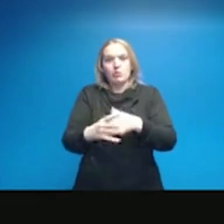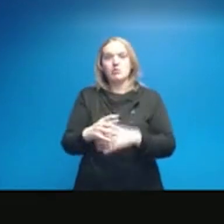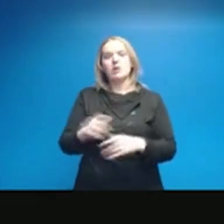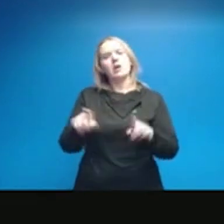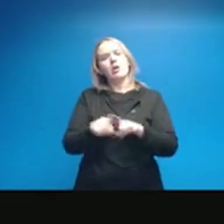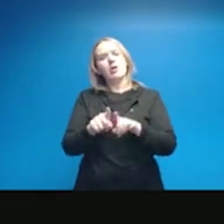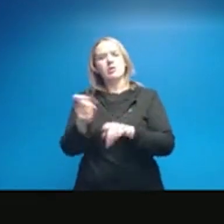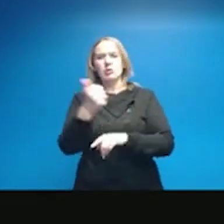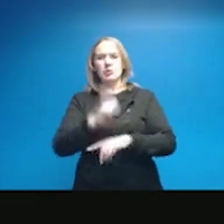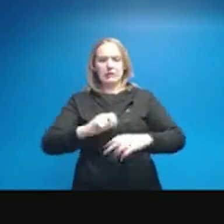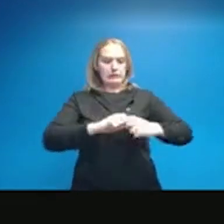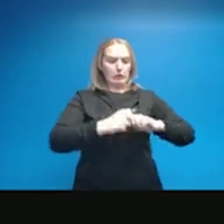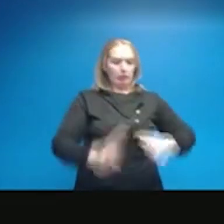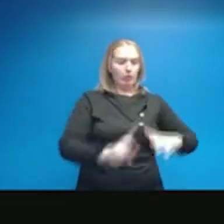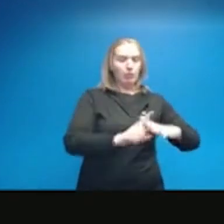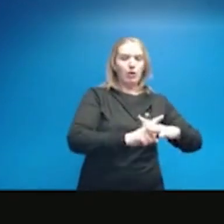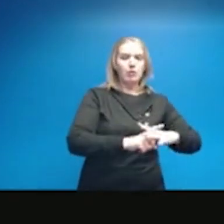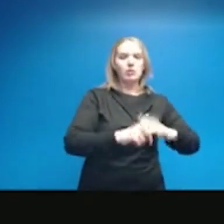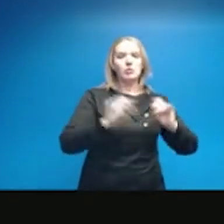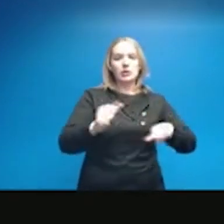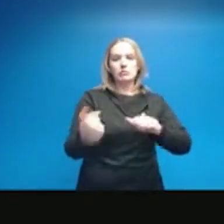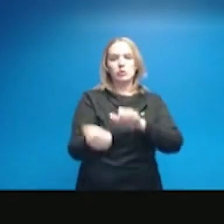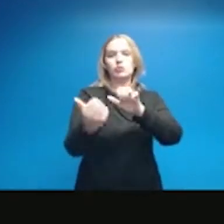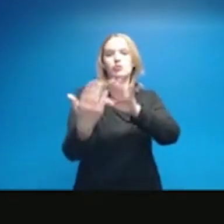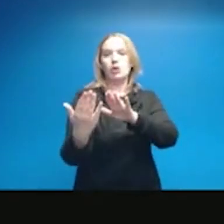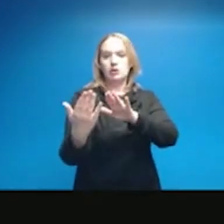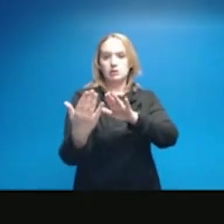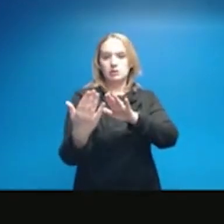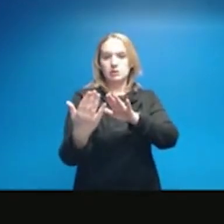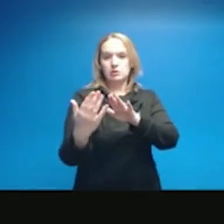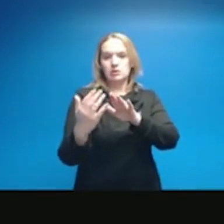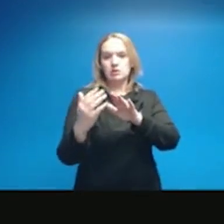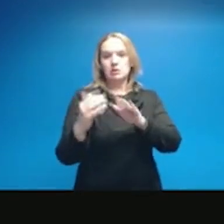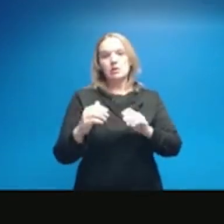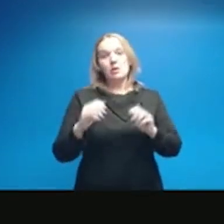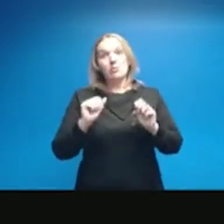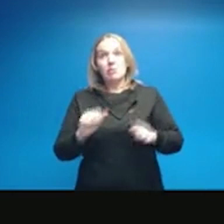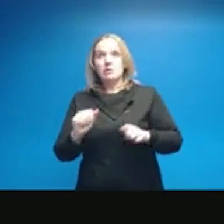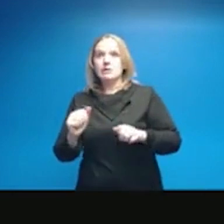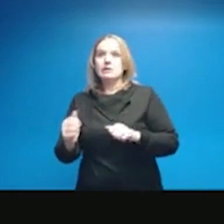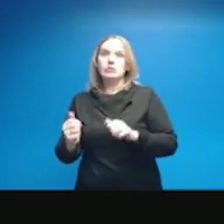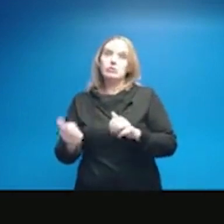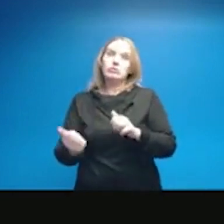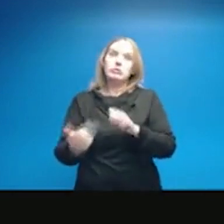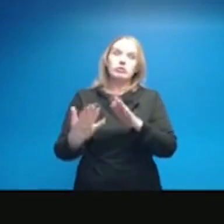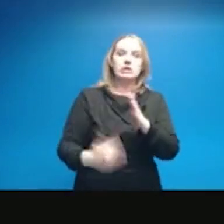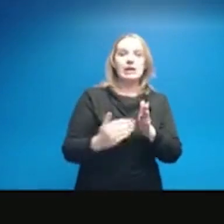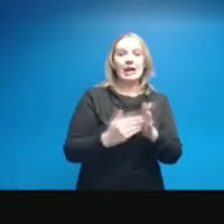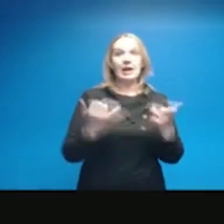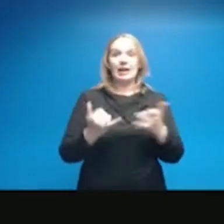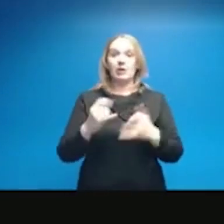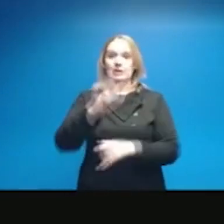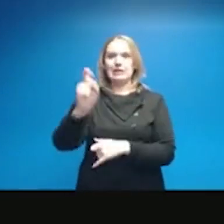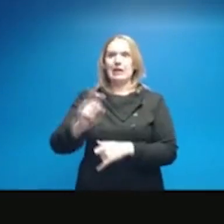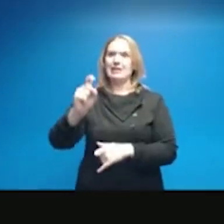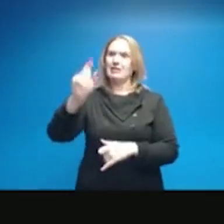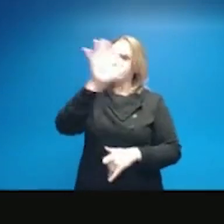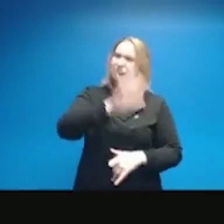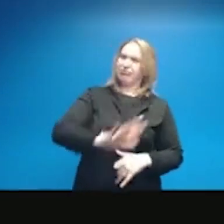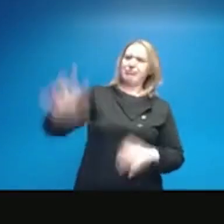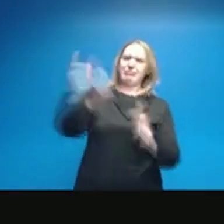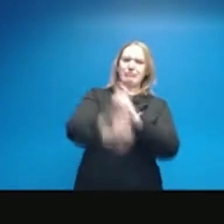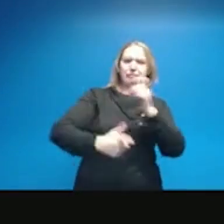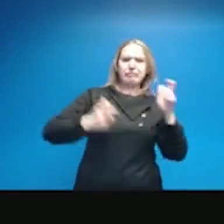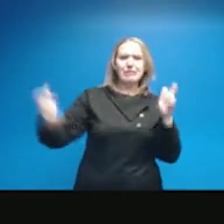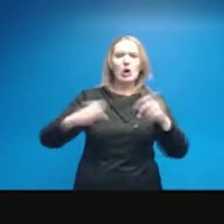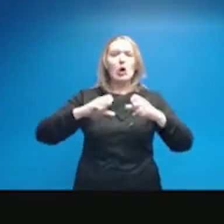address any trouble spots, as I mentioned earlier, that need to be possibly readdressed. Now, in a state as large as Texas, we all know that our winter